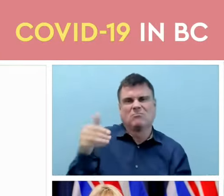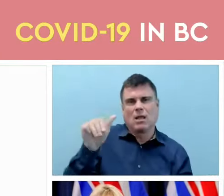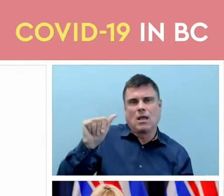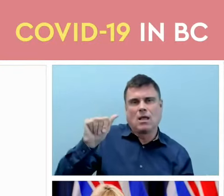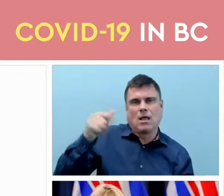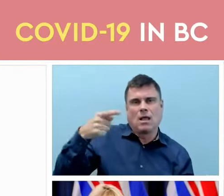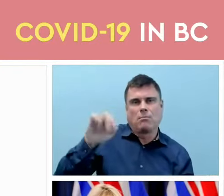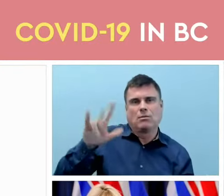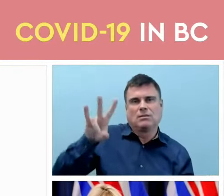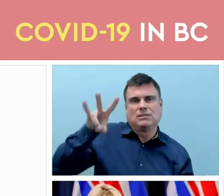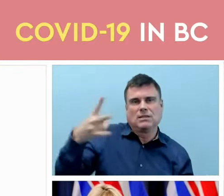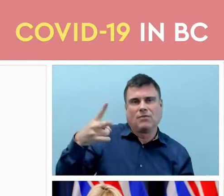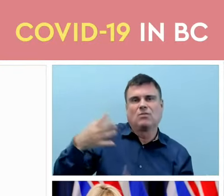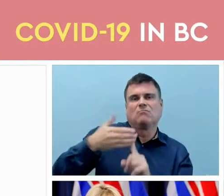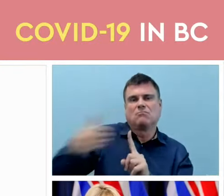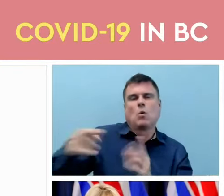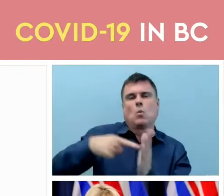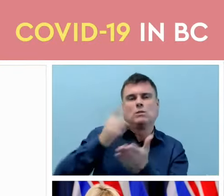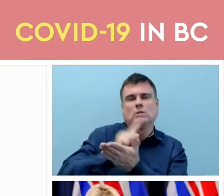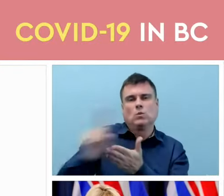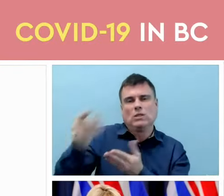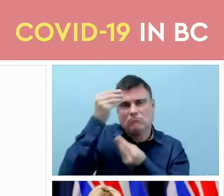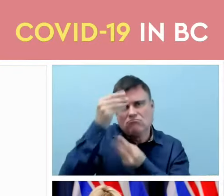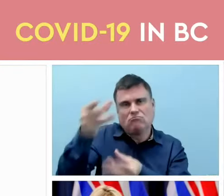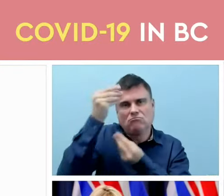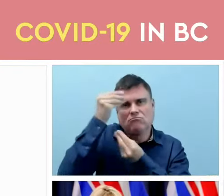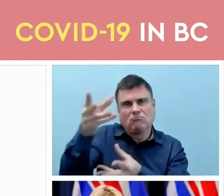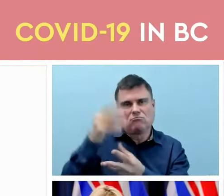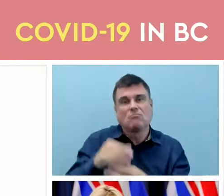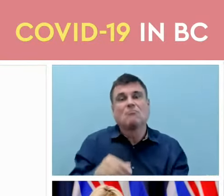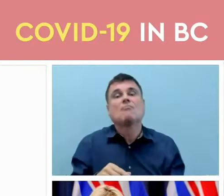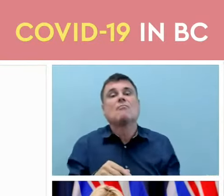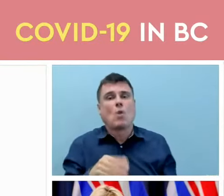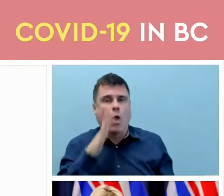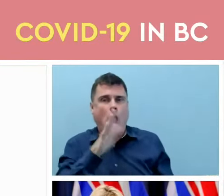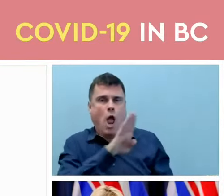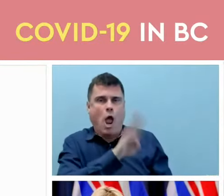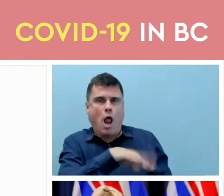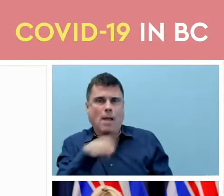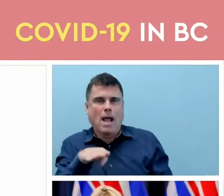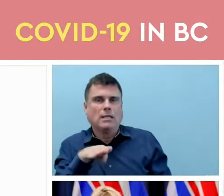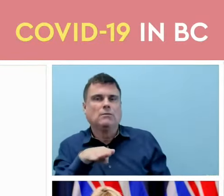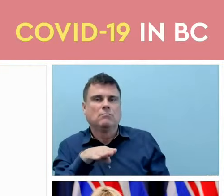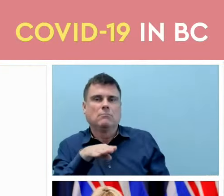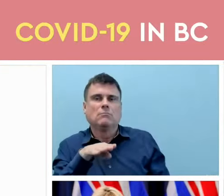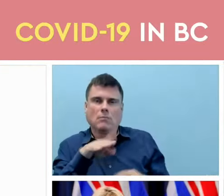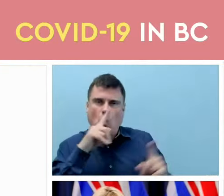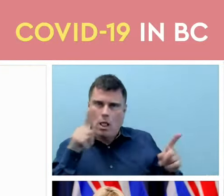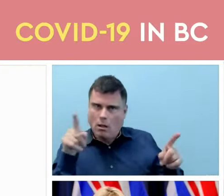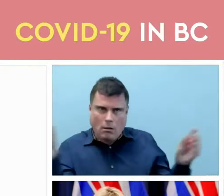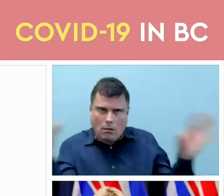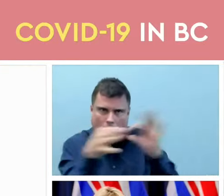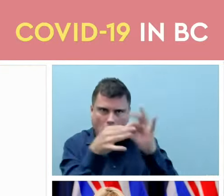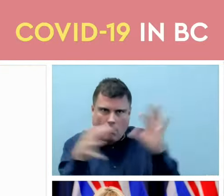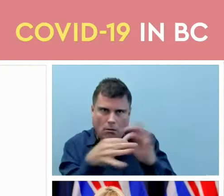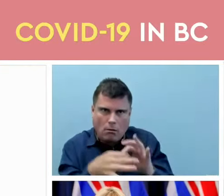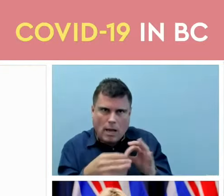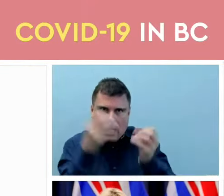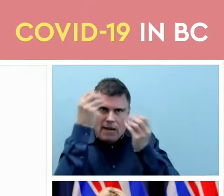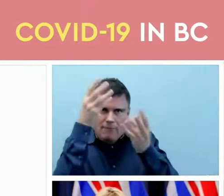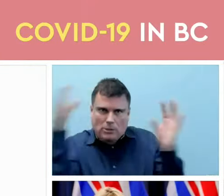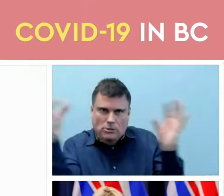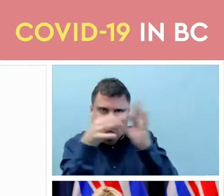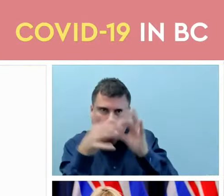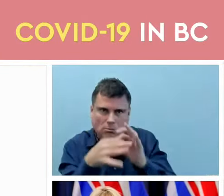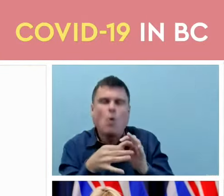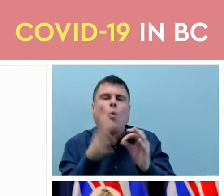automatically link data and have more in-depth and detailed, accurate reporting of numbers of